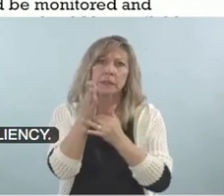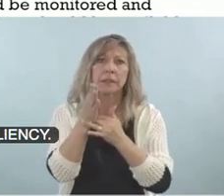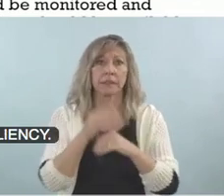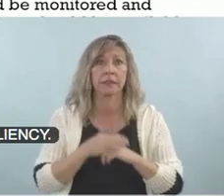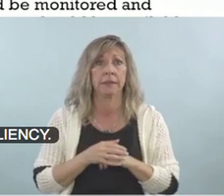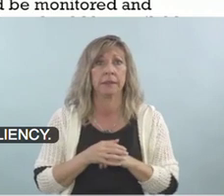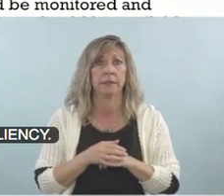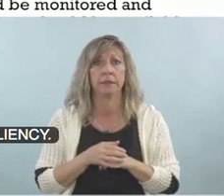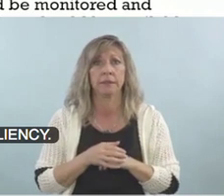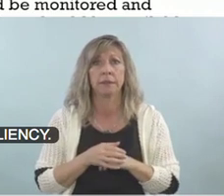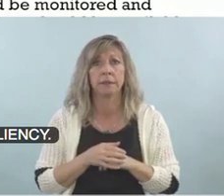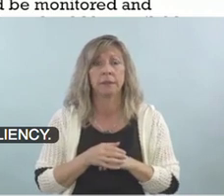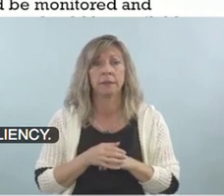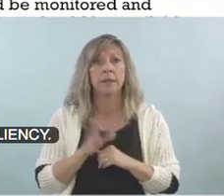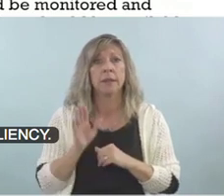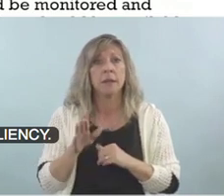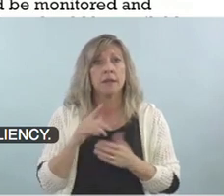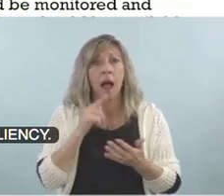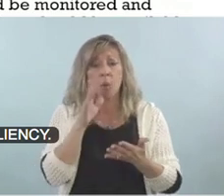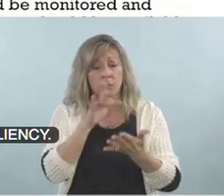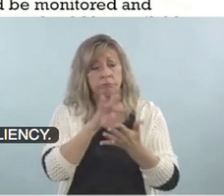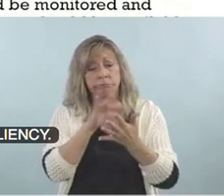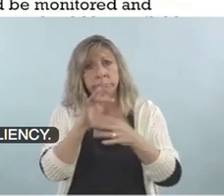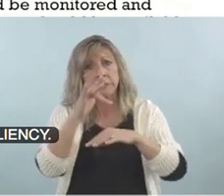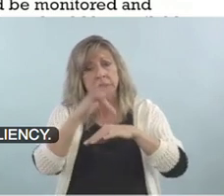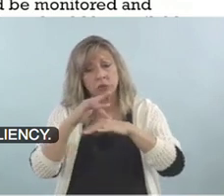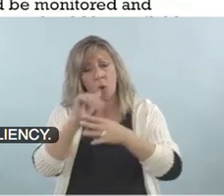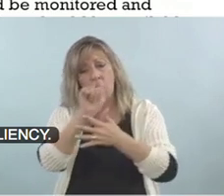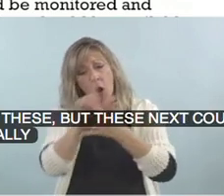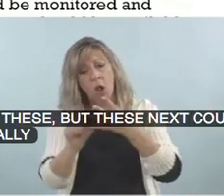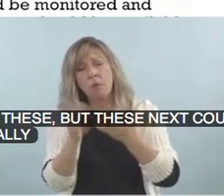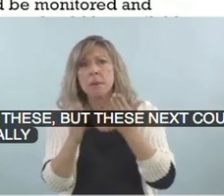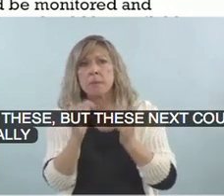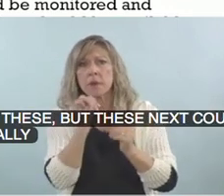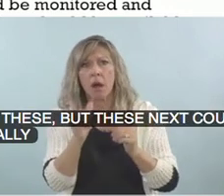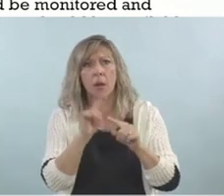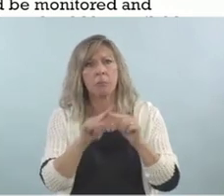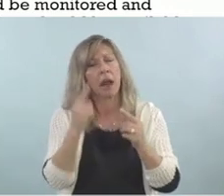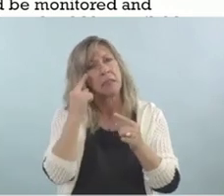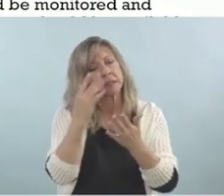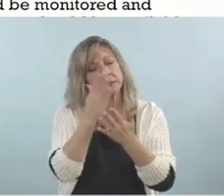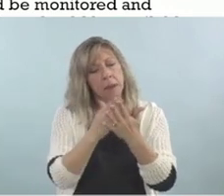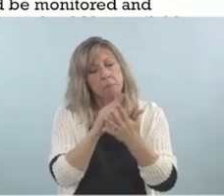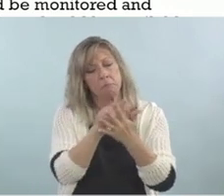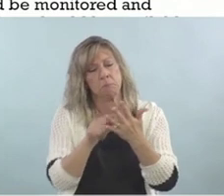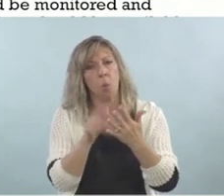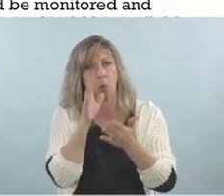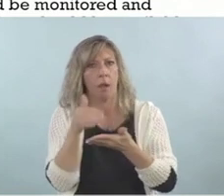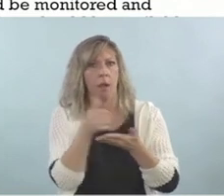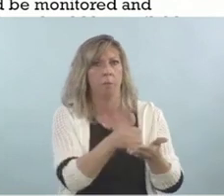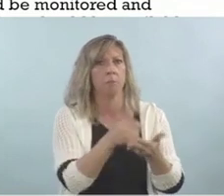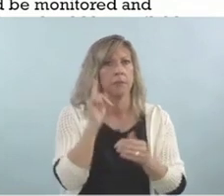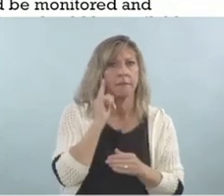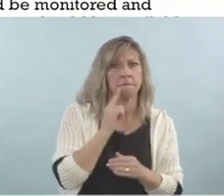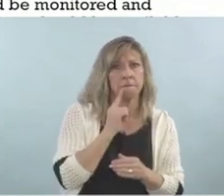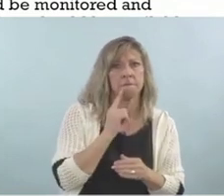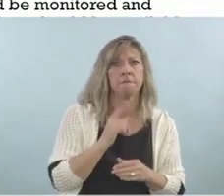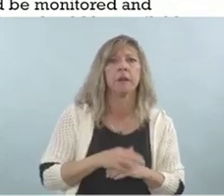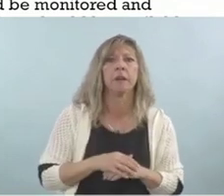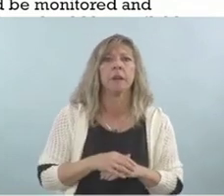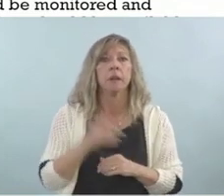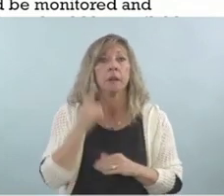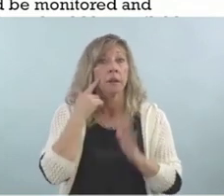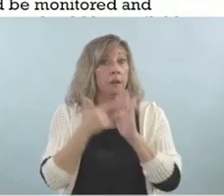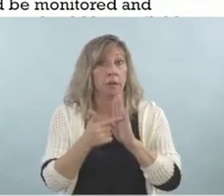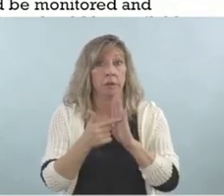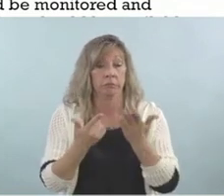things that could potentially help, um, deaf kids. Um, like for example, child welfare programs should be focusing on